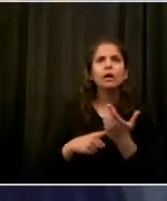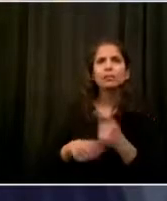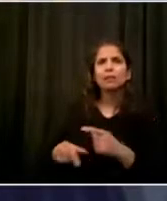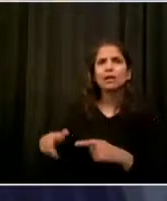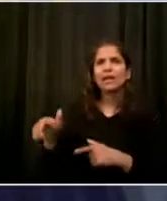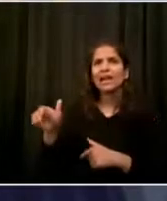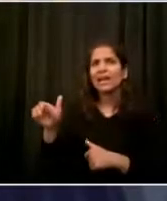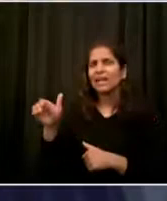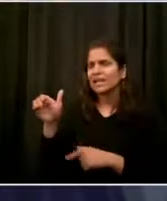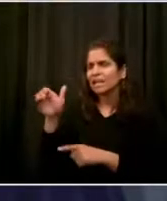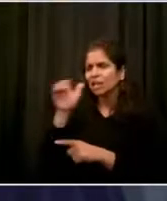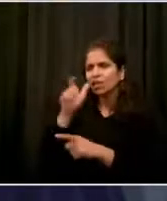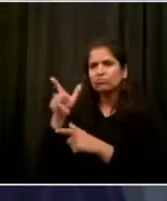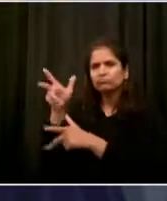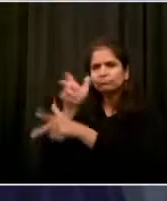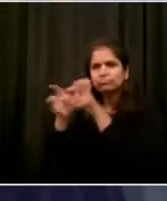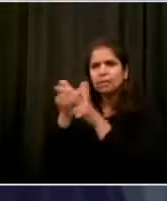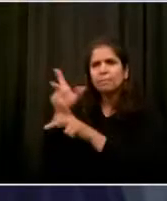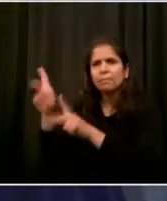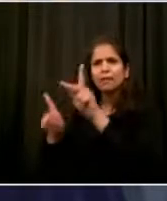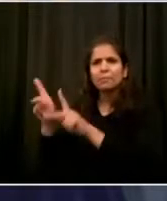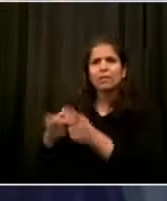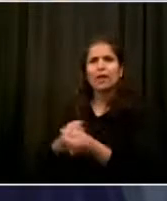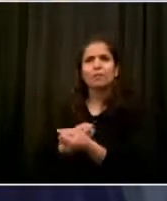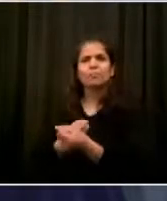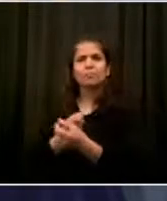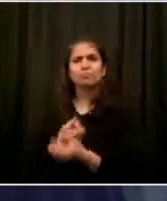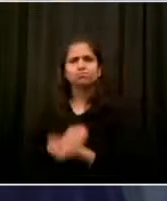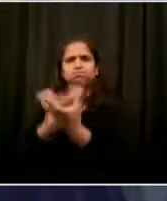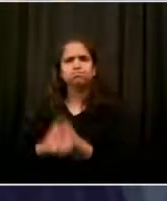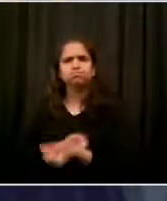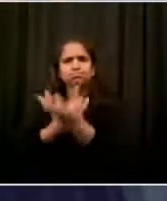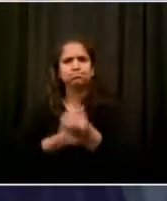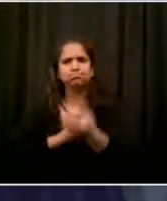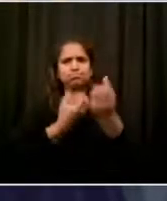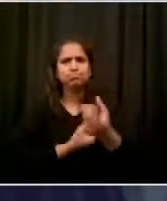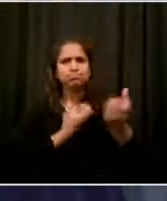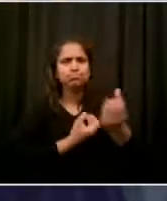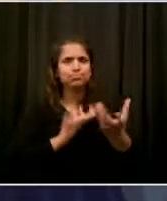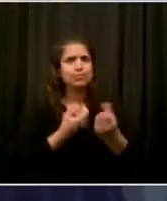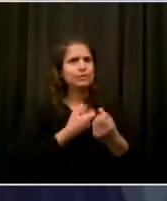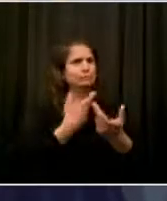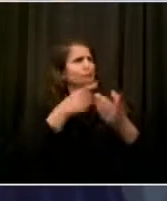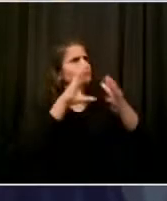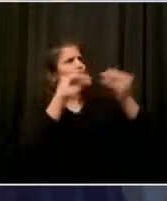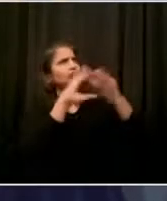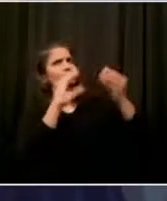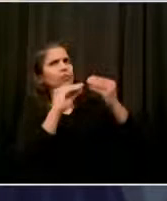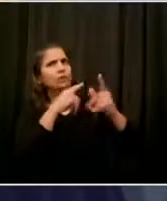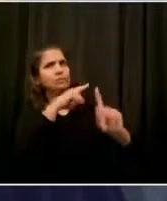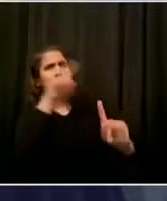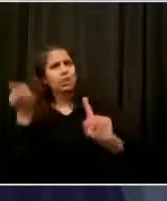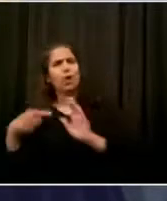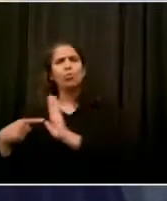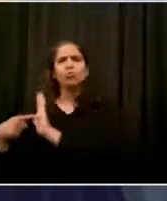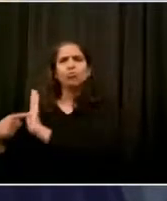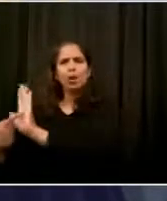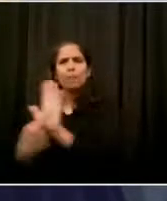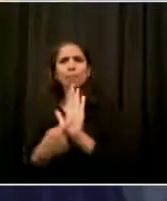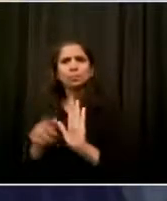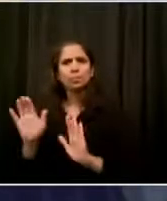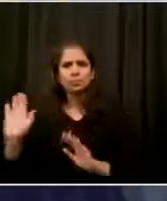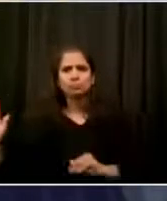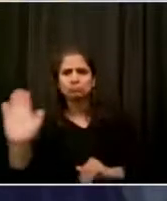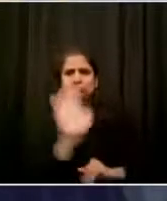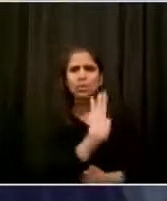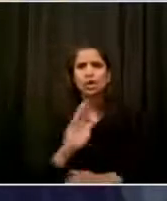represent communities from which they come, the fights for justice that have pervaded for years,